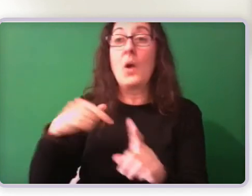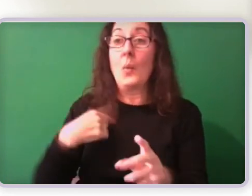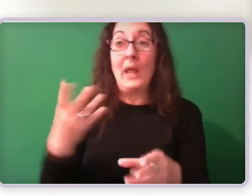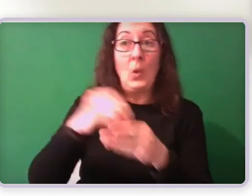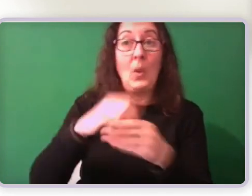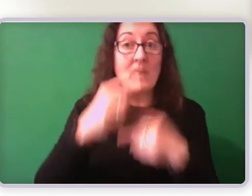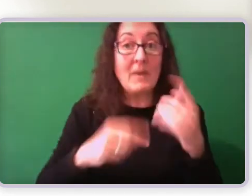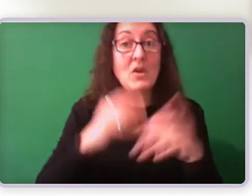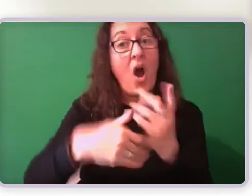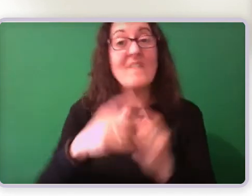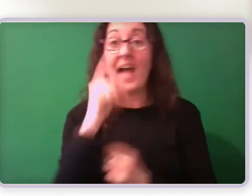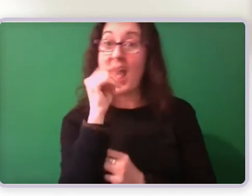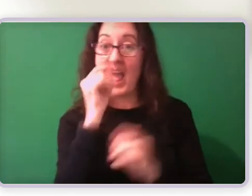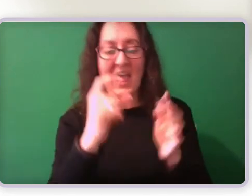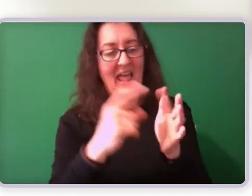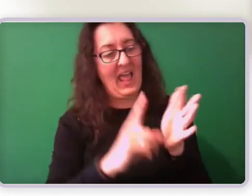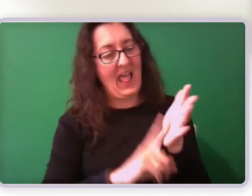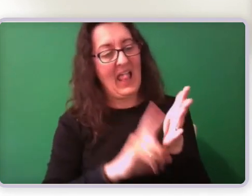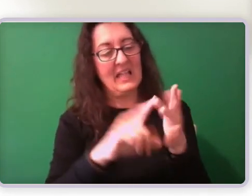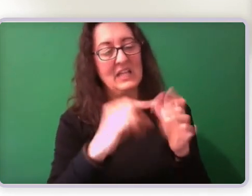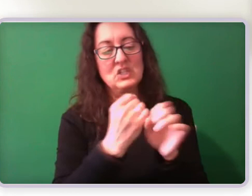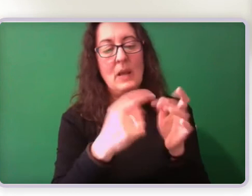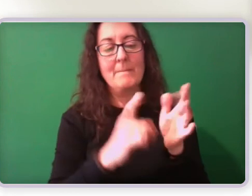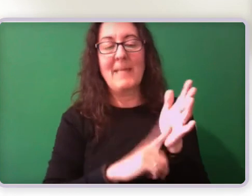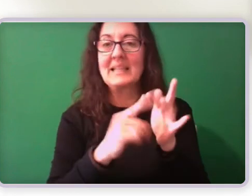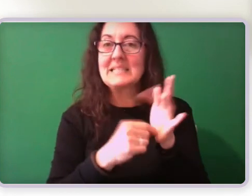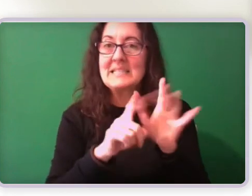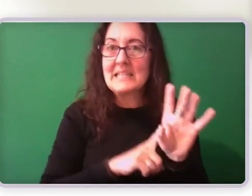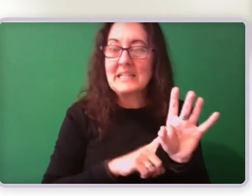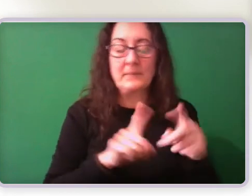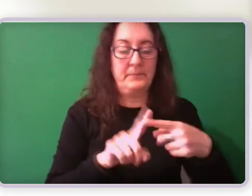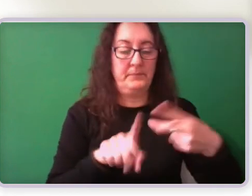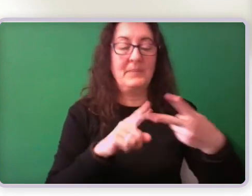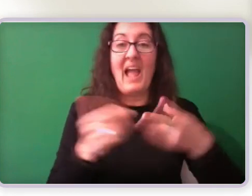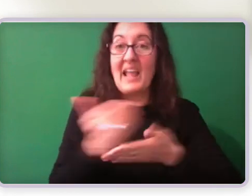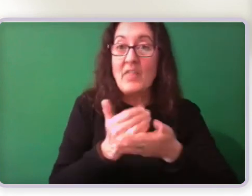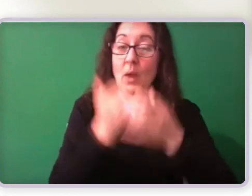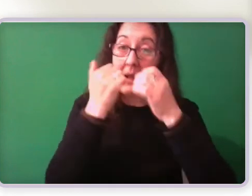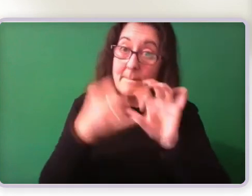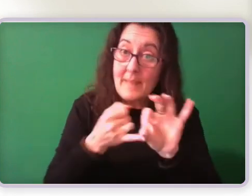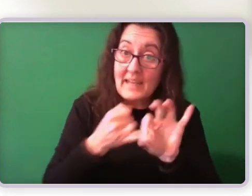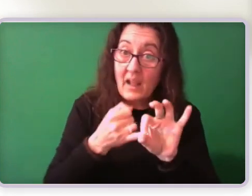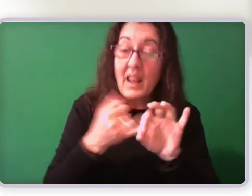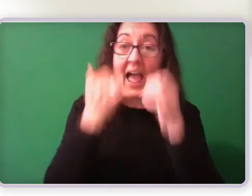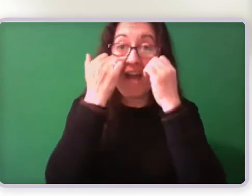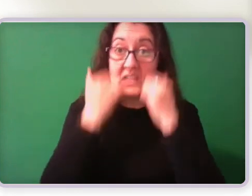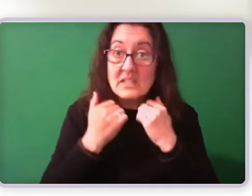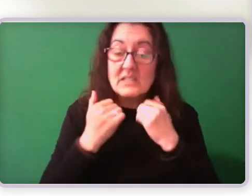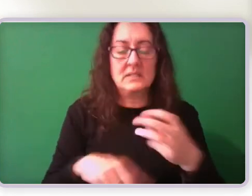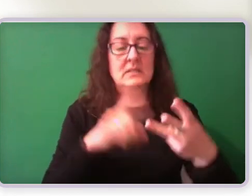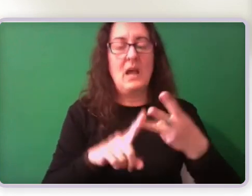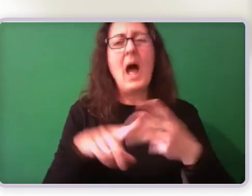gathering the right medical evidence, about applying, actually getting the application form and putting it in.